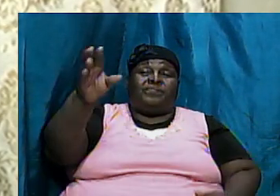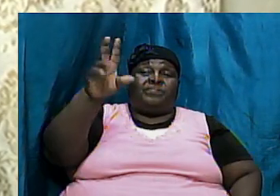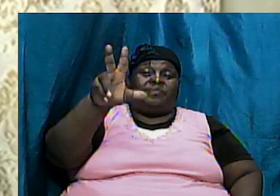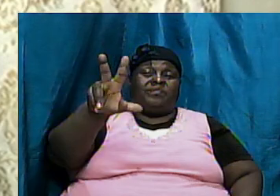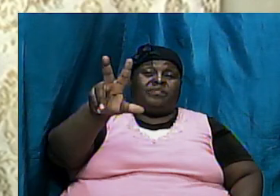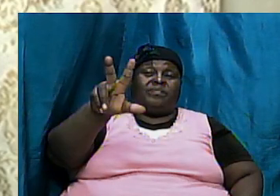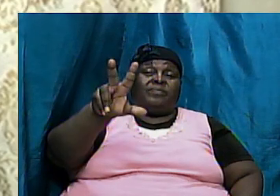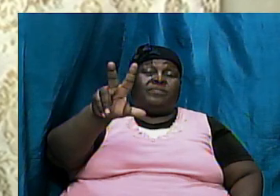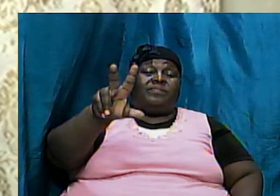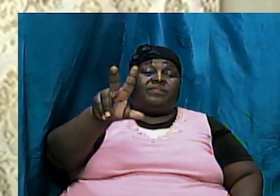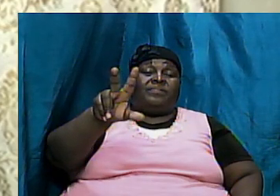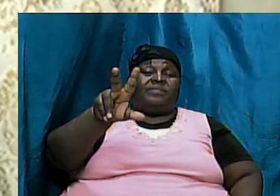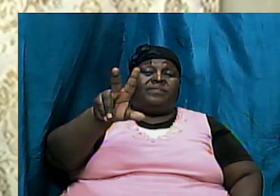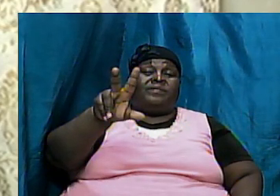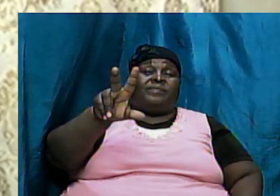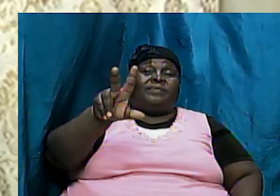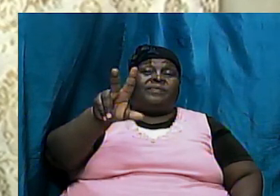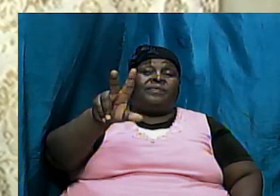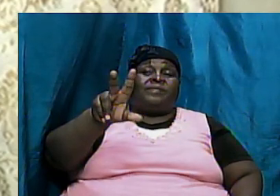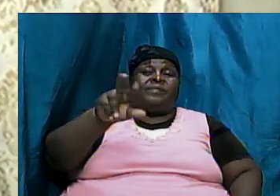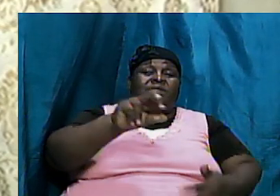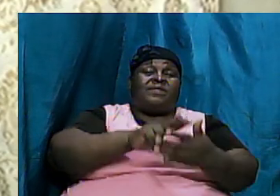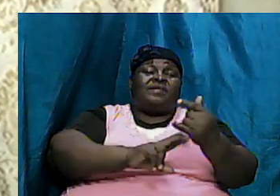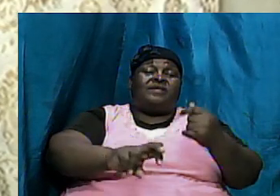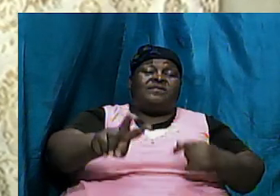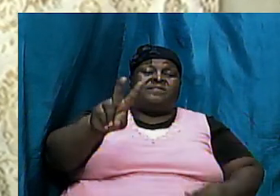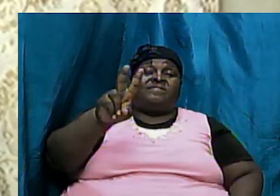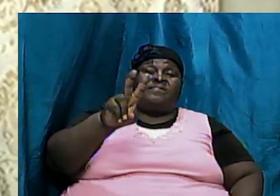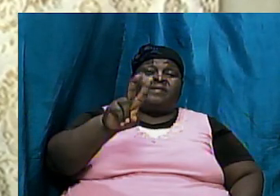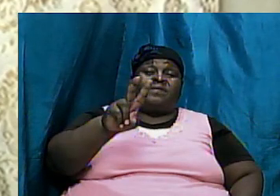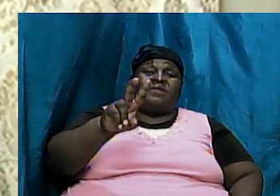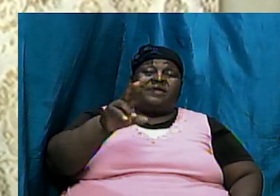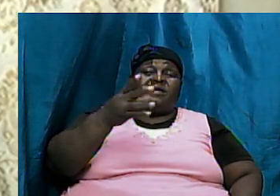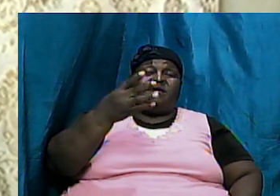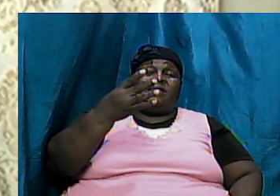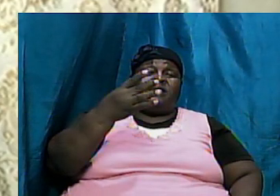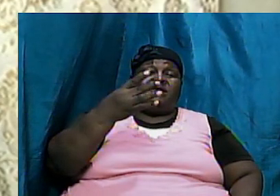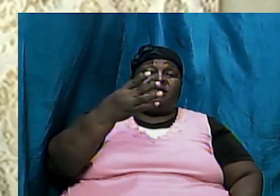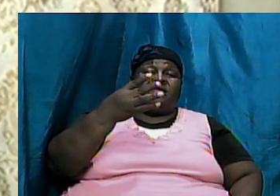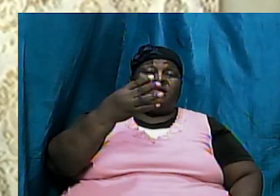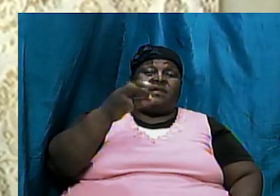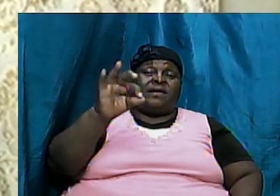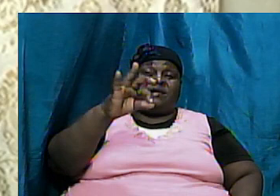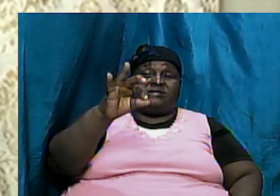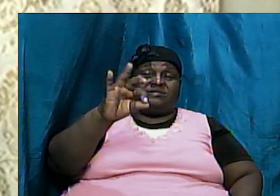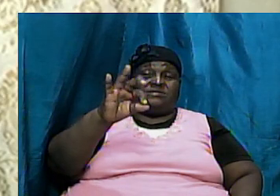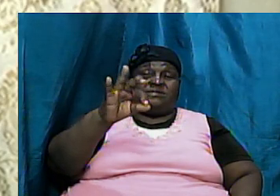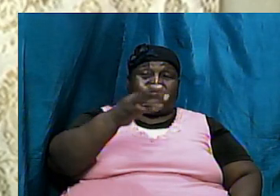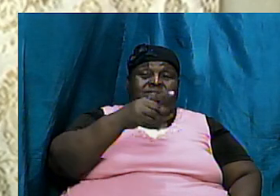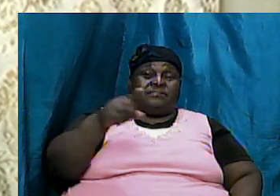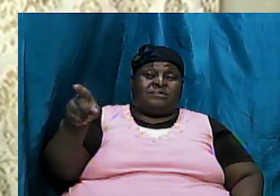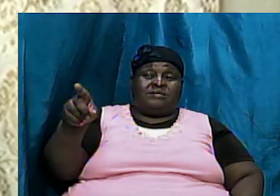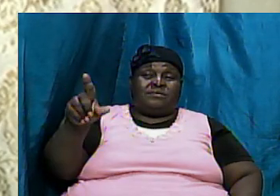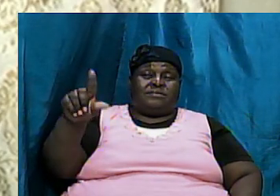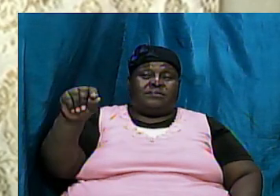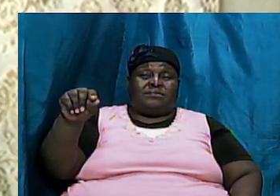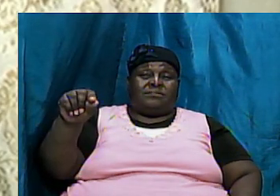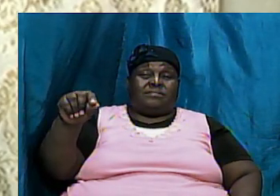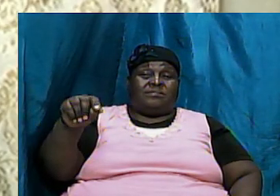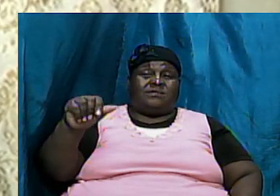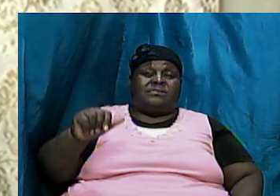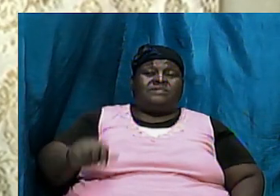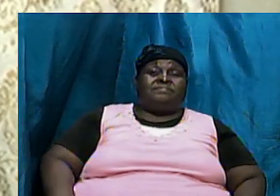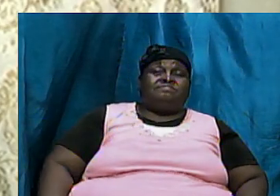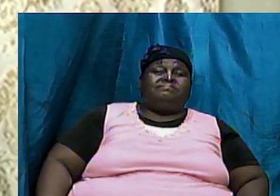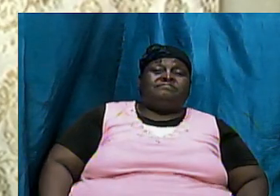number three and verses say 19 and 20 we start at 19 just to give a